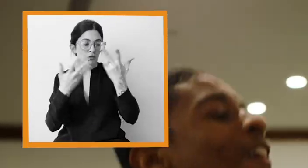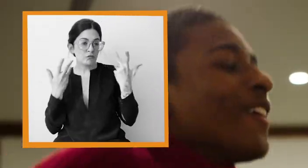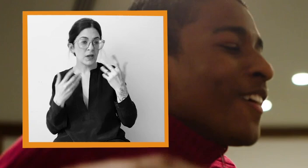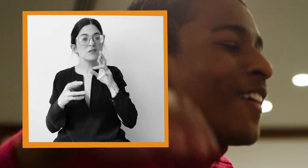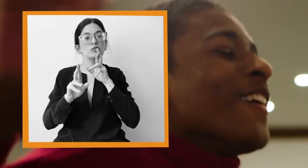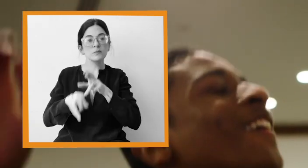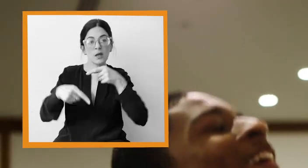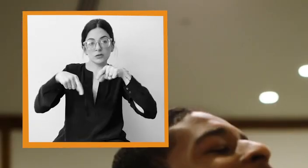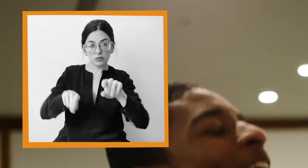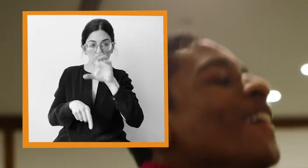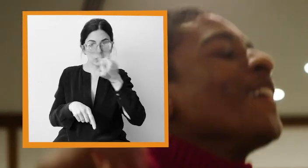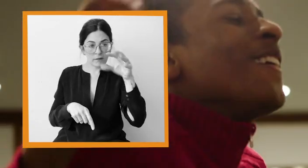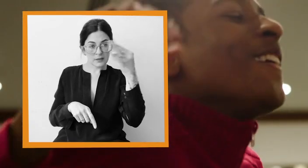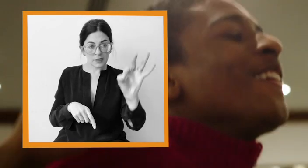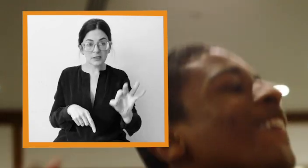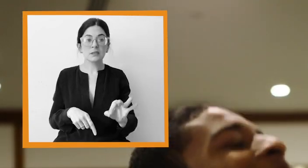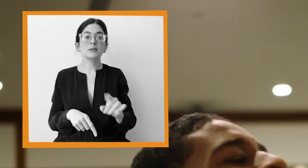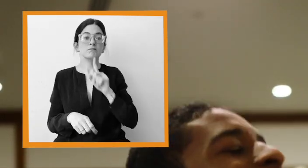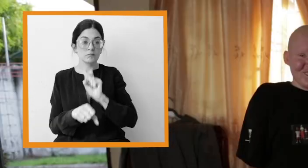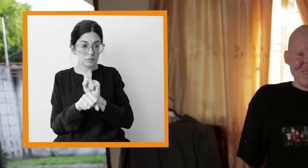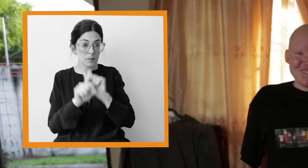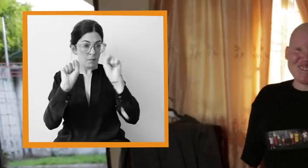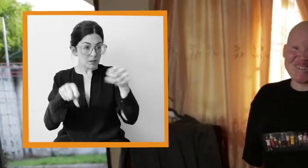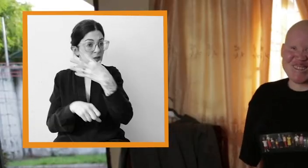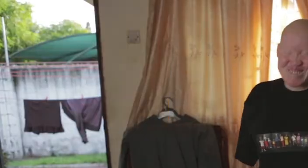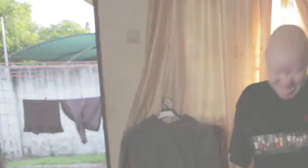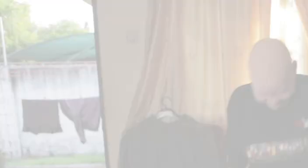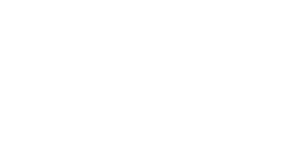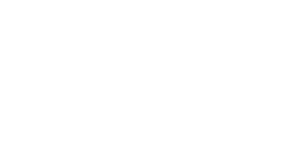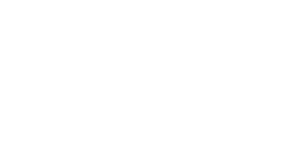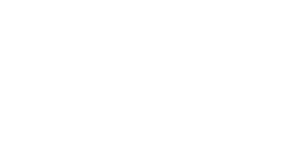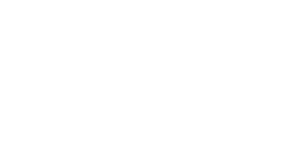response during COVID-19 is possible and necessary.